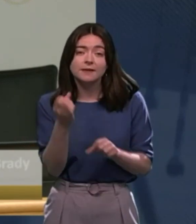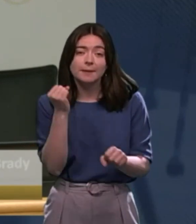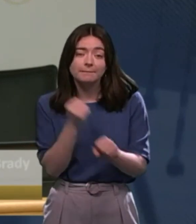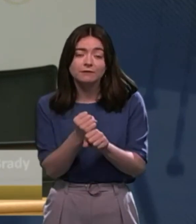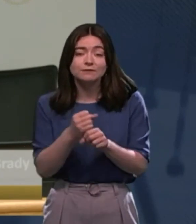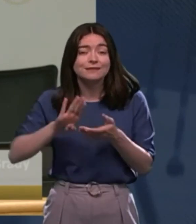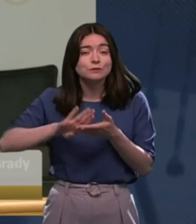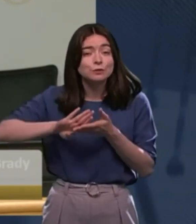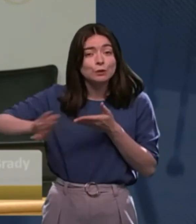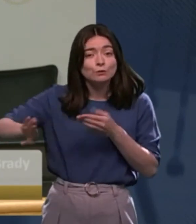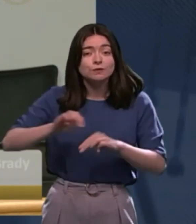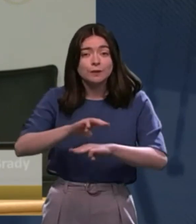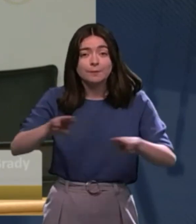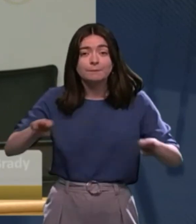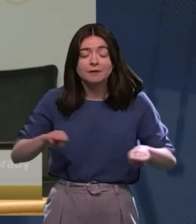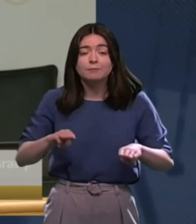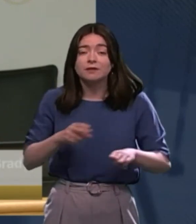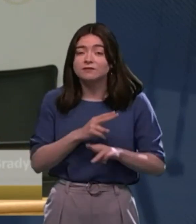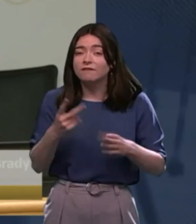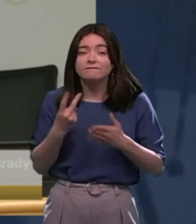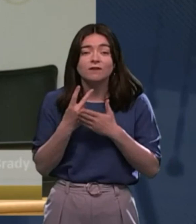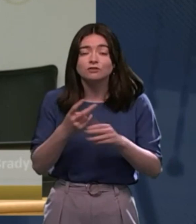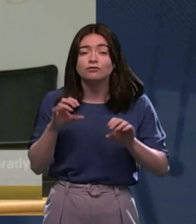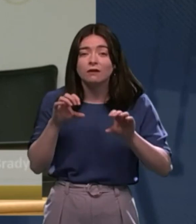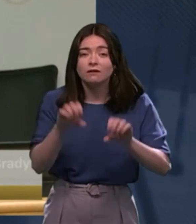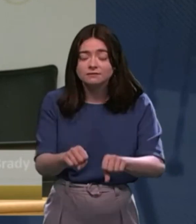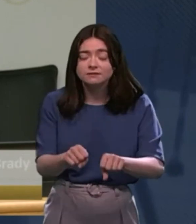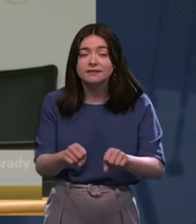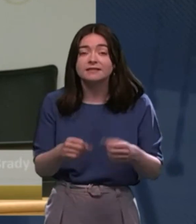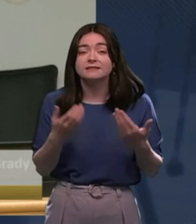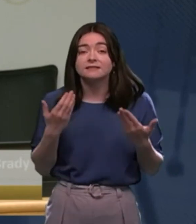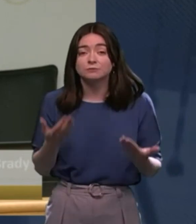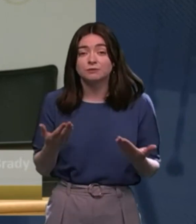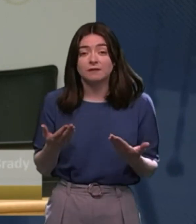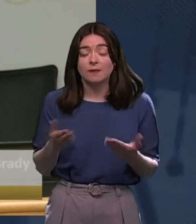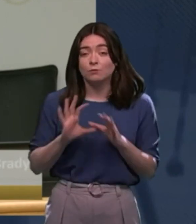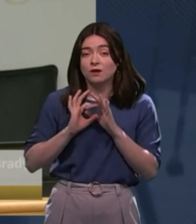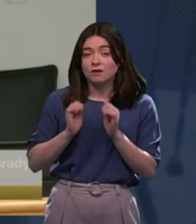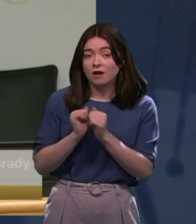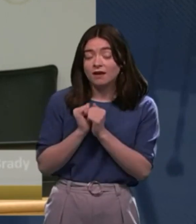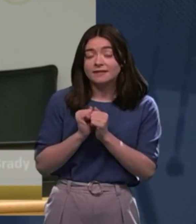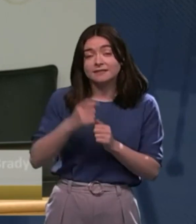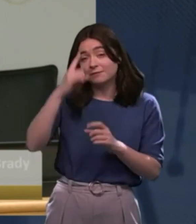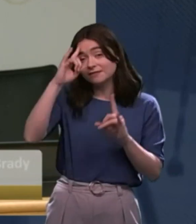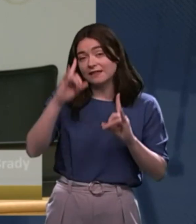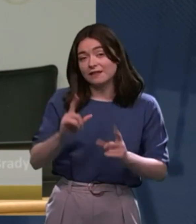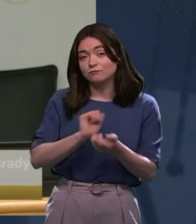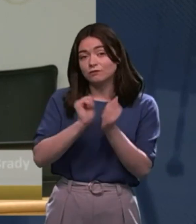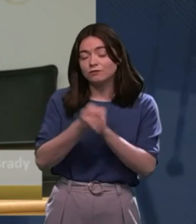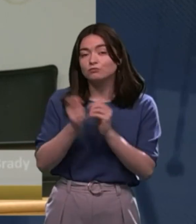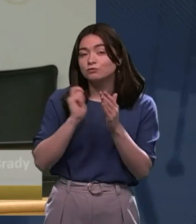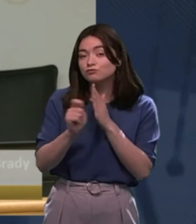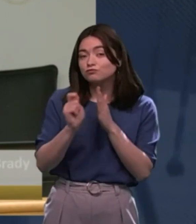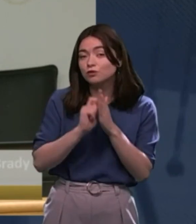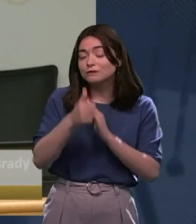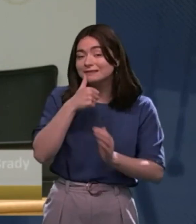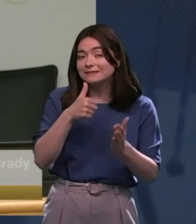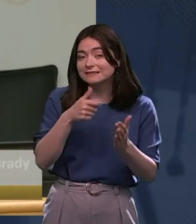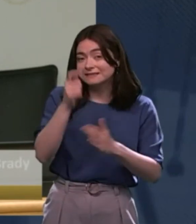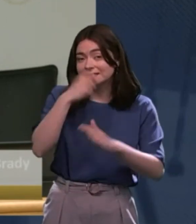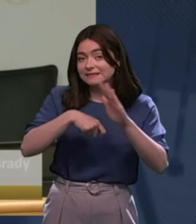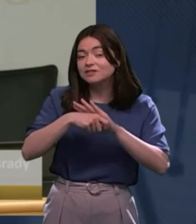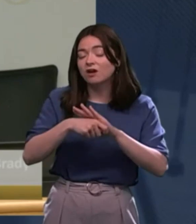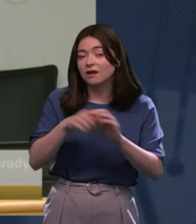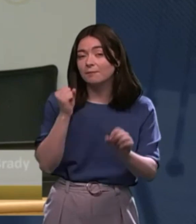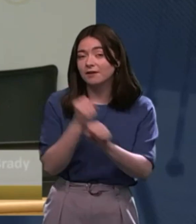the exclusion of people involuntary detained, we, along with our colleagues in mental health reform, would have written to the Taoiseach on this very recently. We